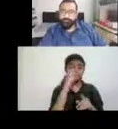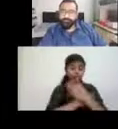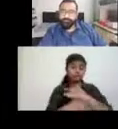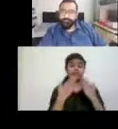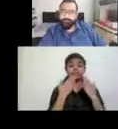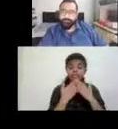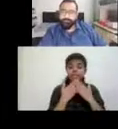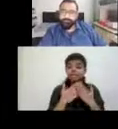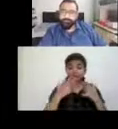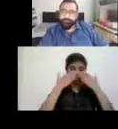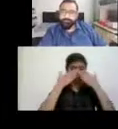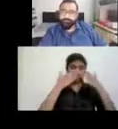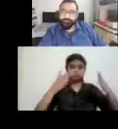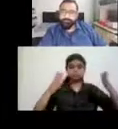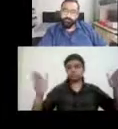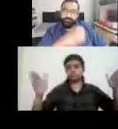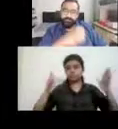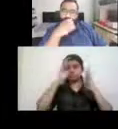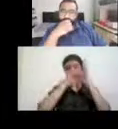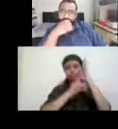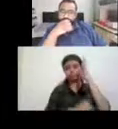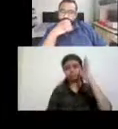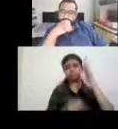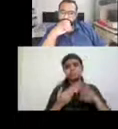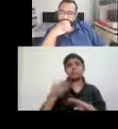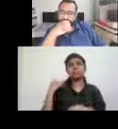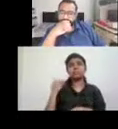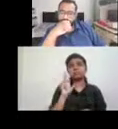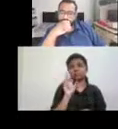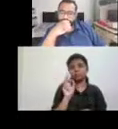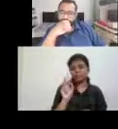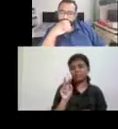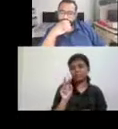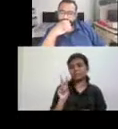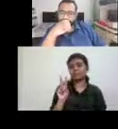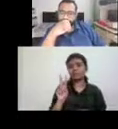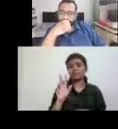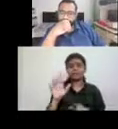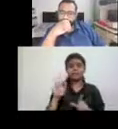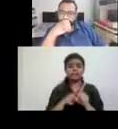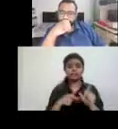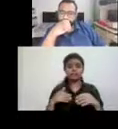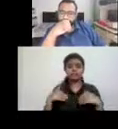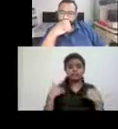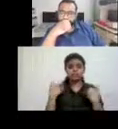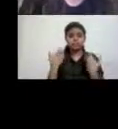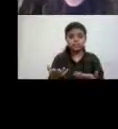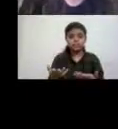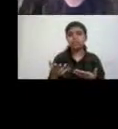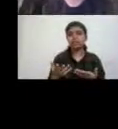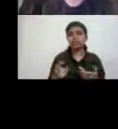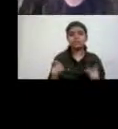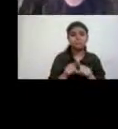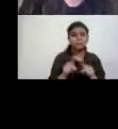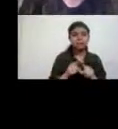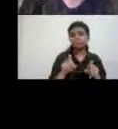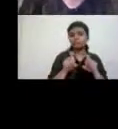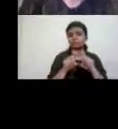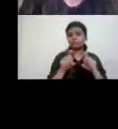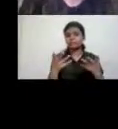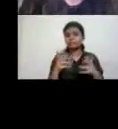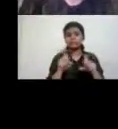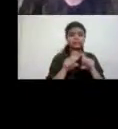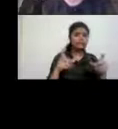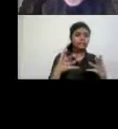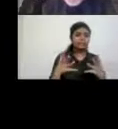not be. And, and I would say that in the last 20 or 30 years, the attempt has been to increase the number of black and brown voices. The other thing is it was